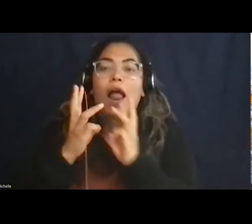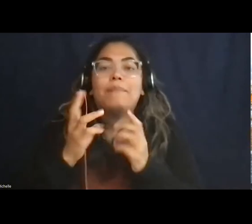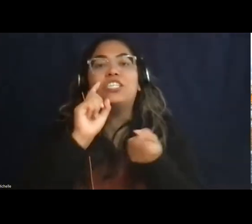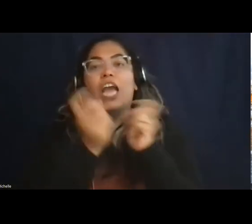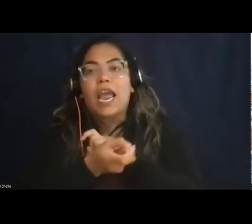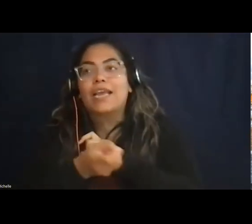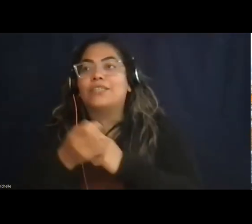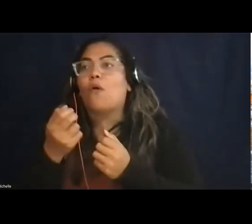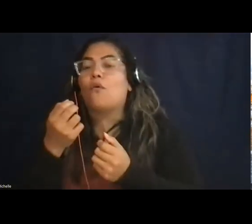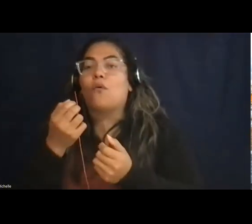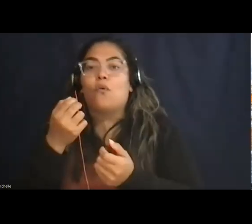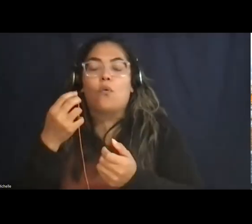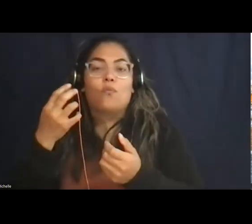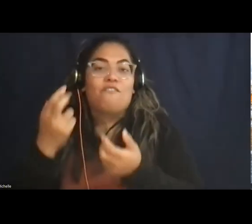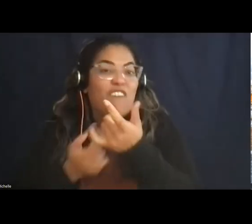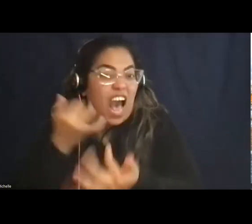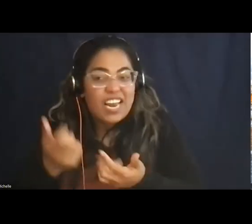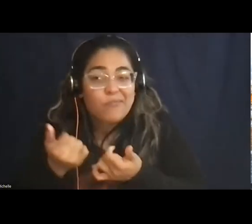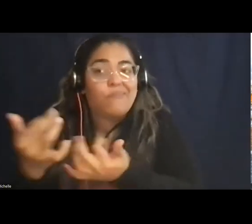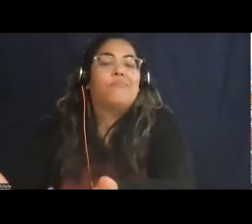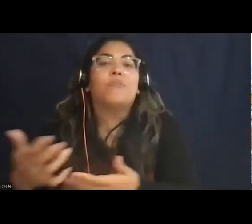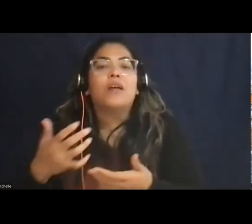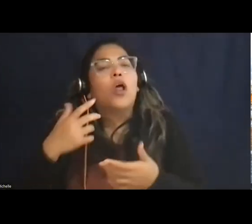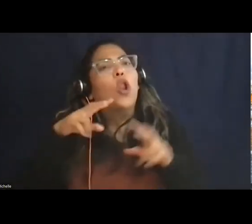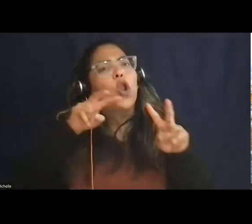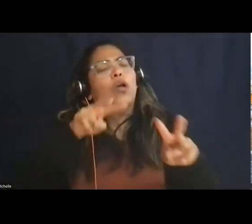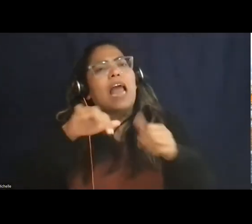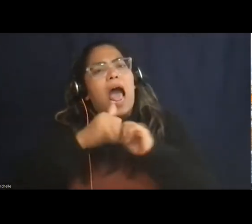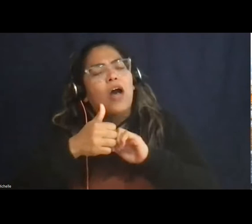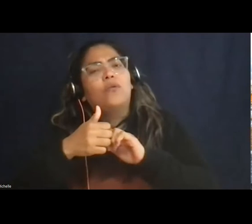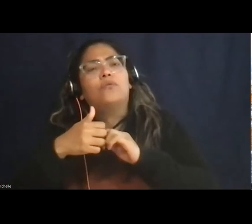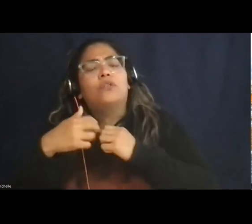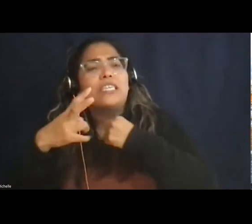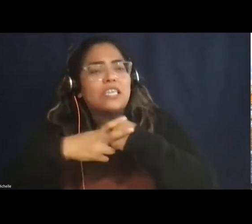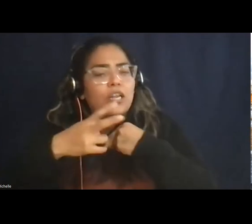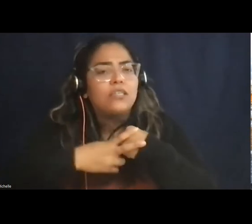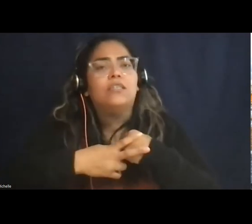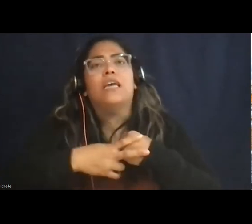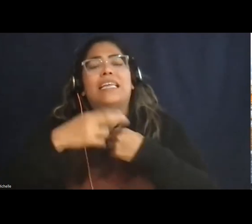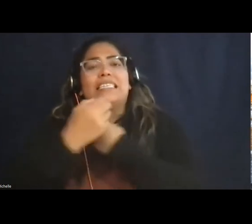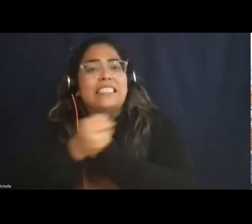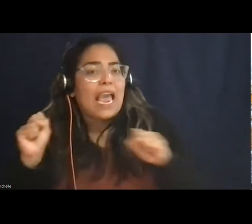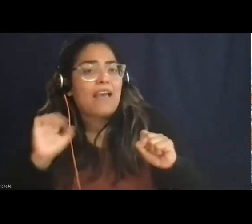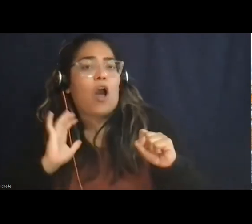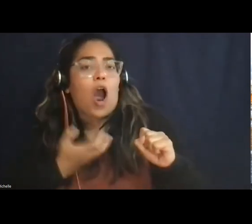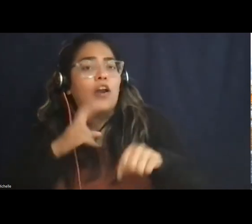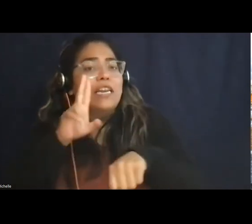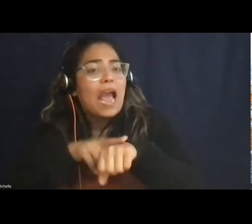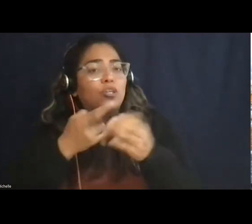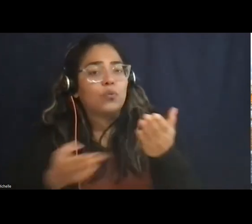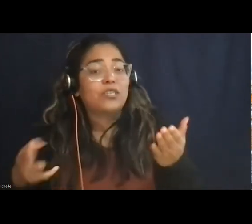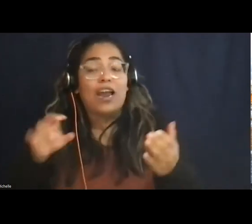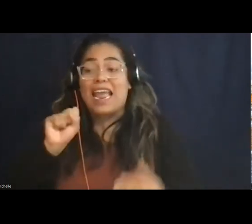looking at ways to preserve and conserve our natural and cultural resources. And SCA has